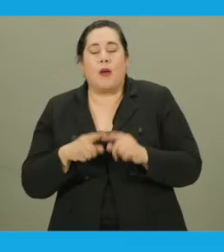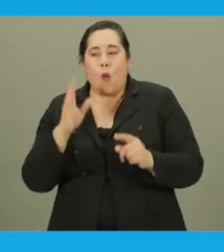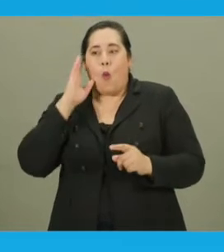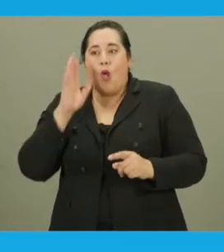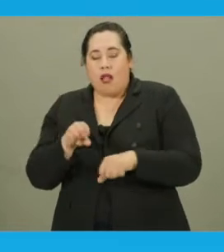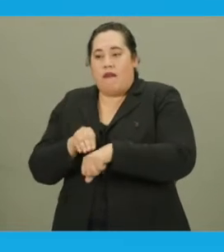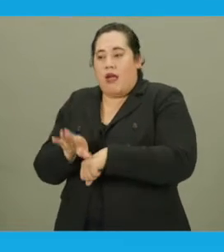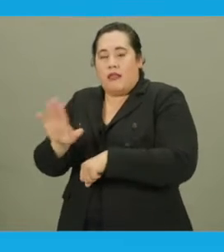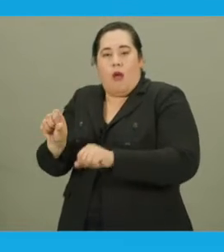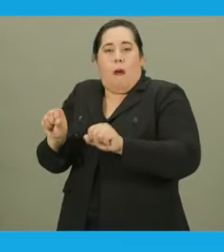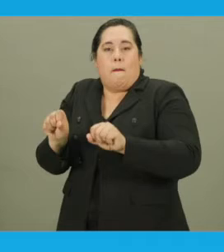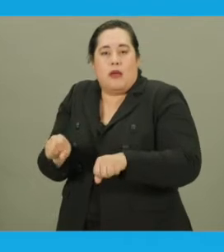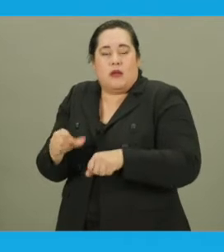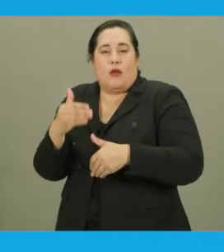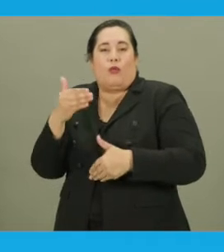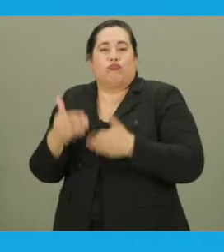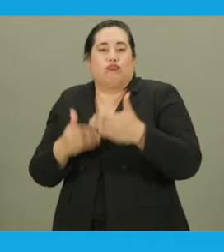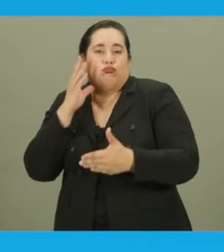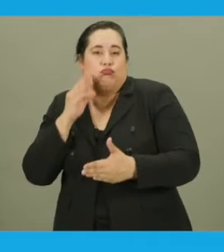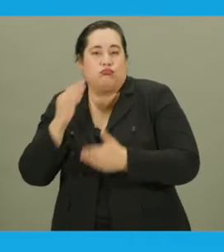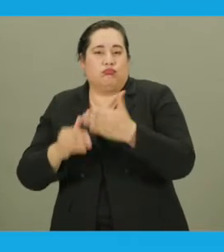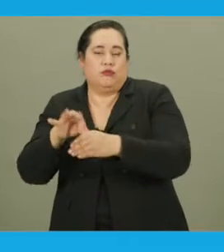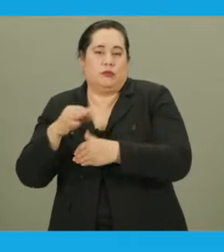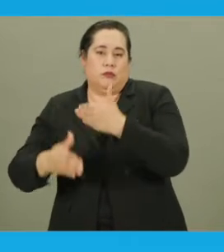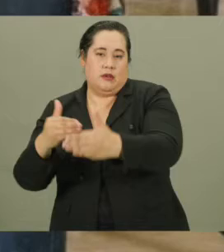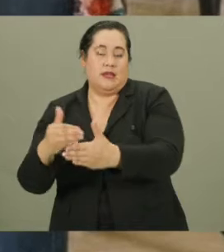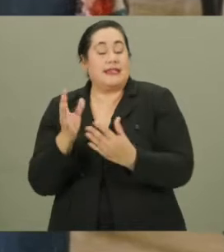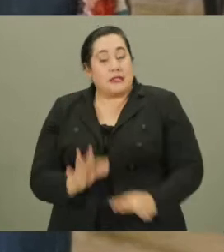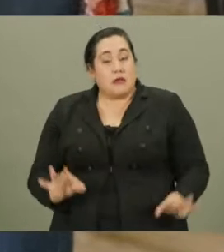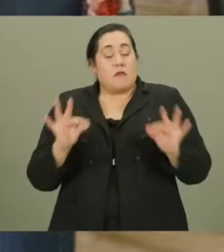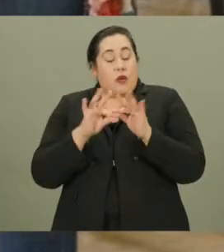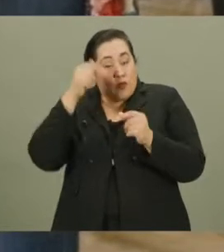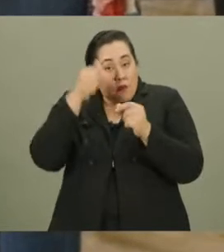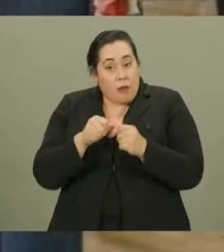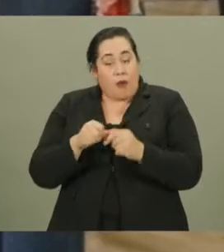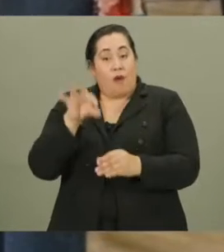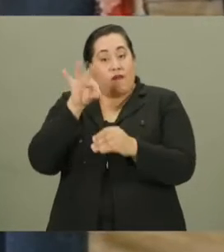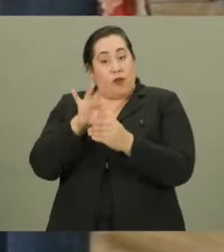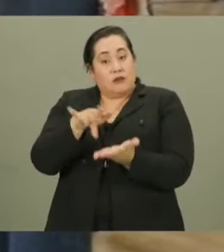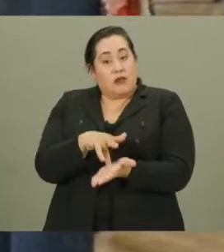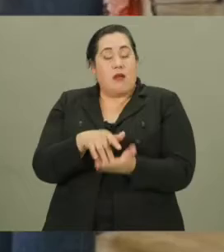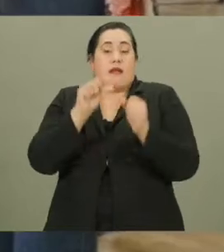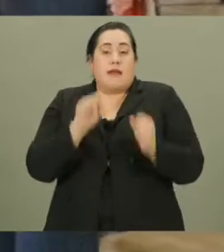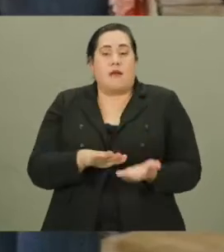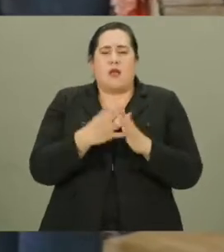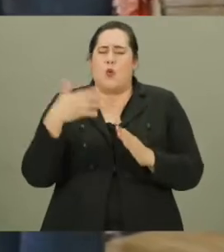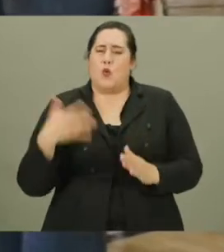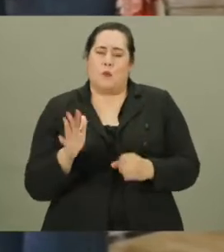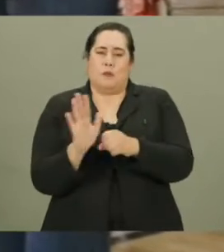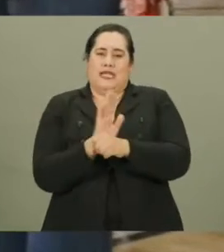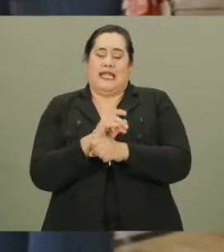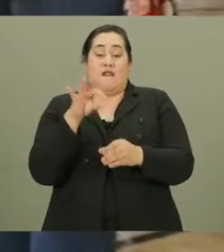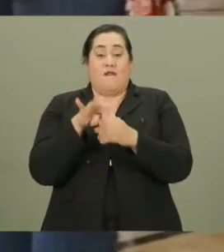see but will affect someone's ability to go through the voting process. It's important to remember that a vote center could become